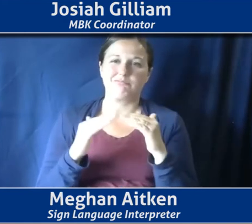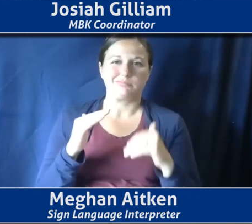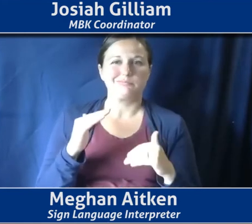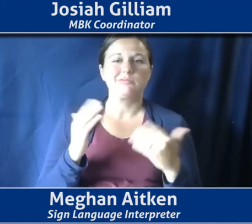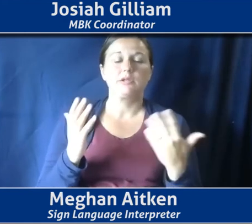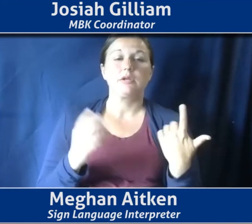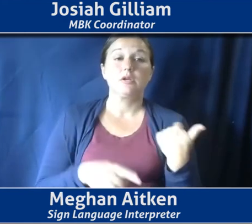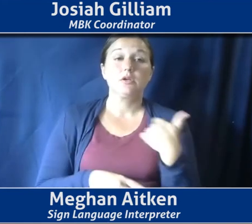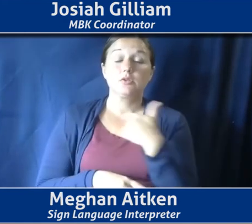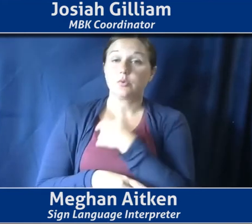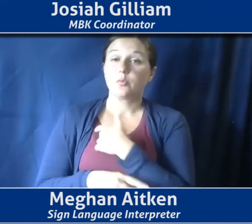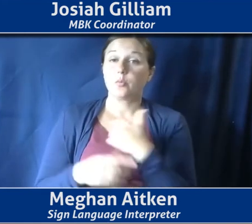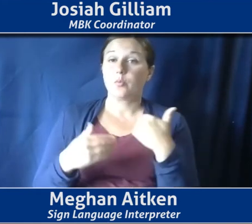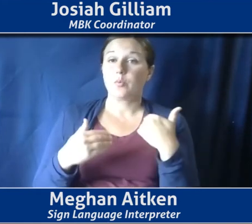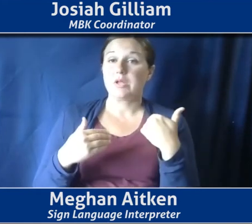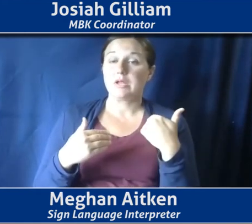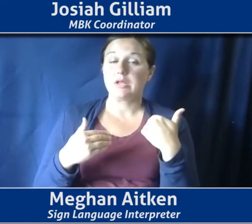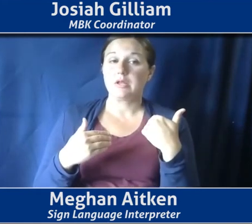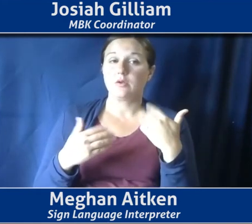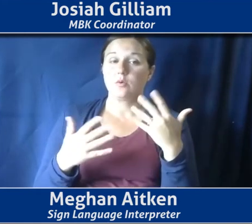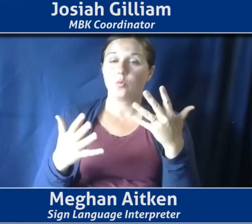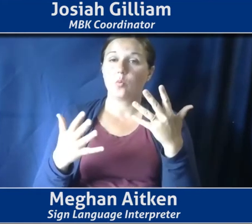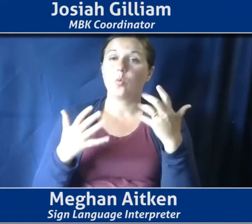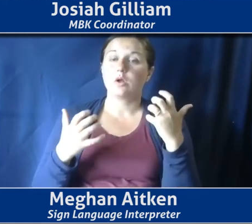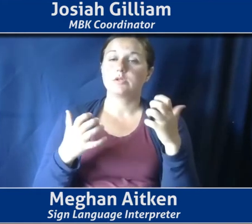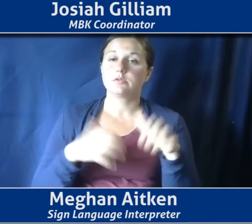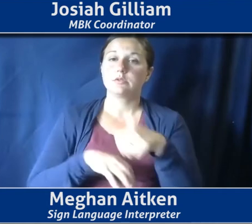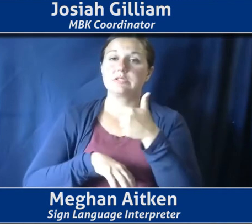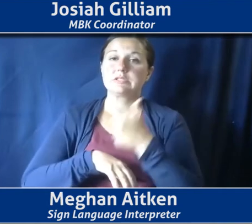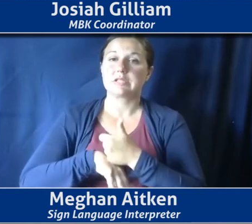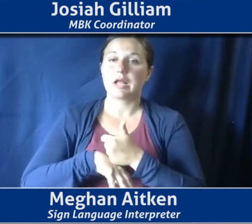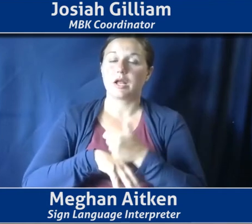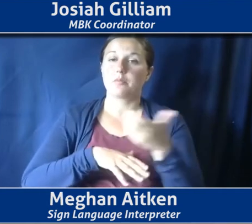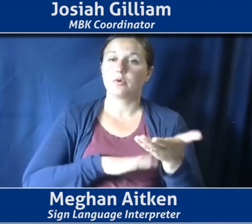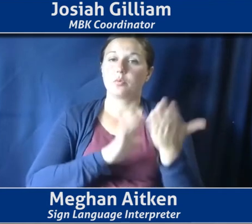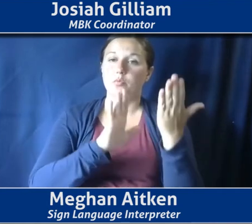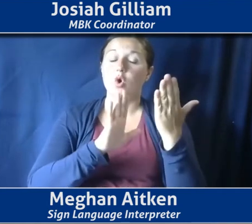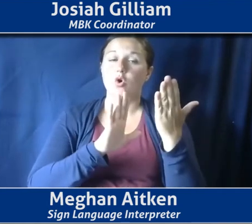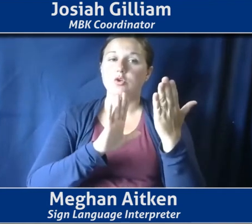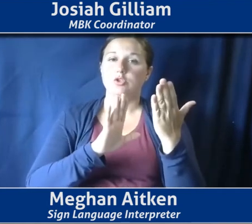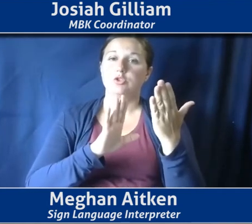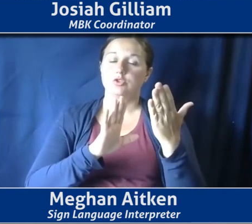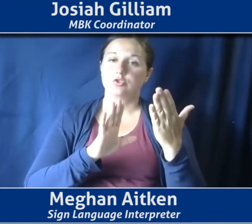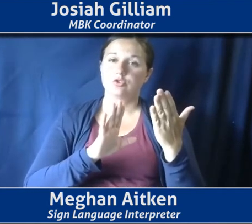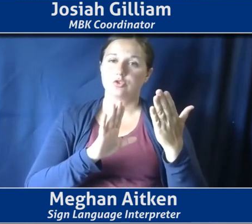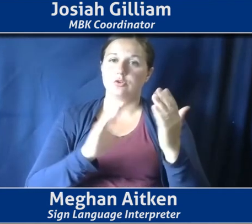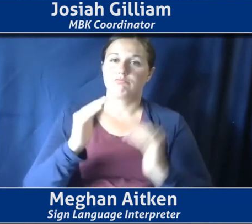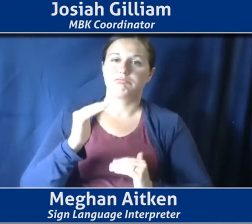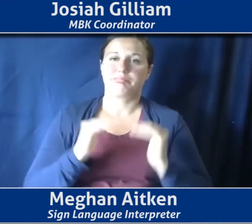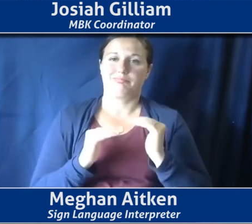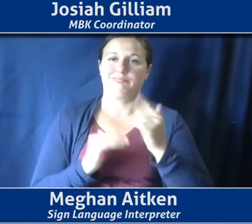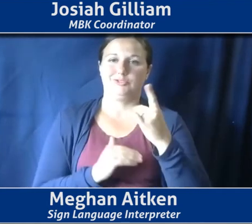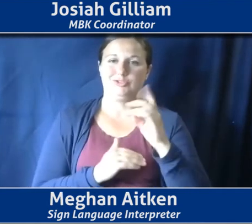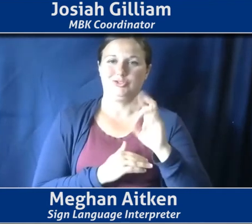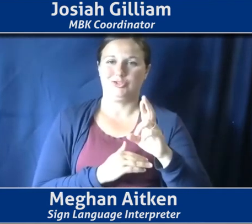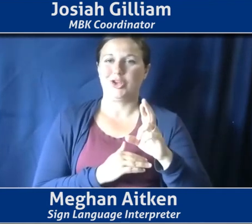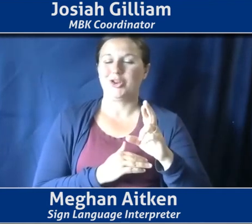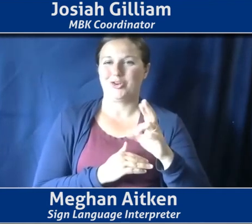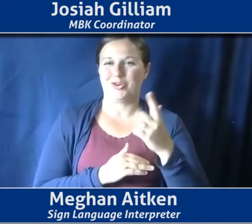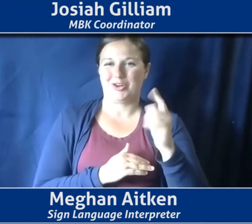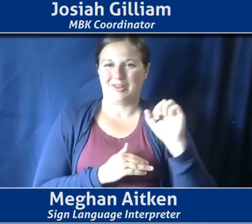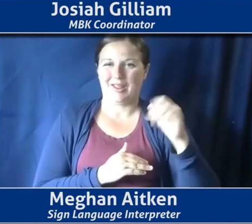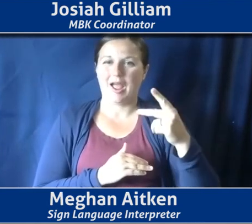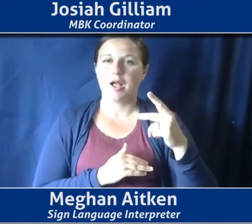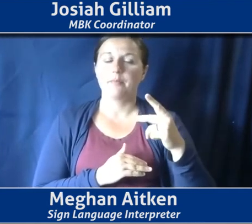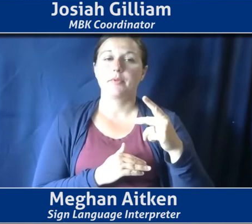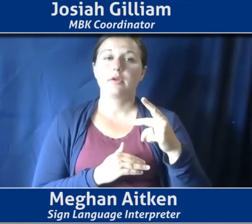gender and race to fill the gender data gap. And then, um, we will continue to do reports as we're able going forward, but we want to